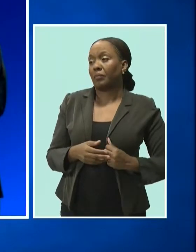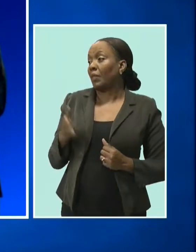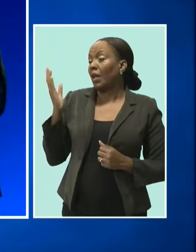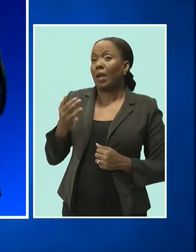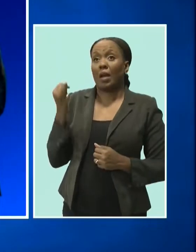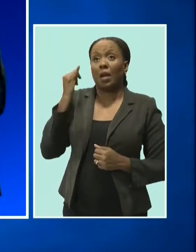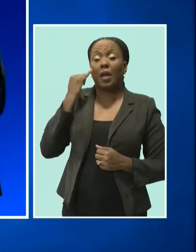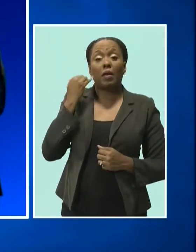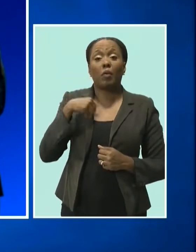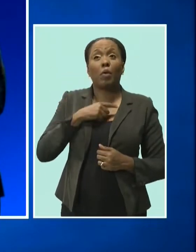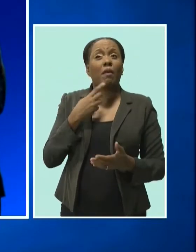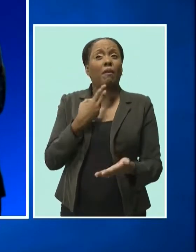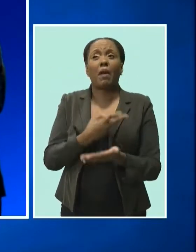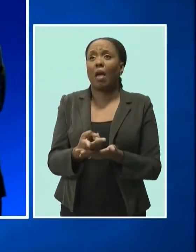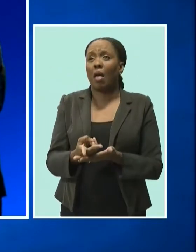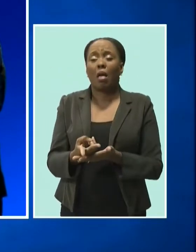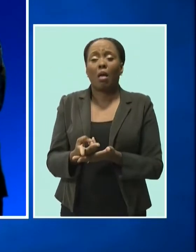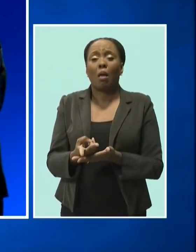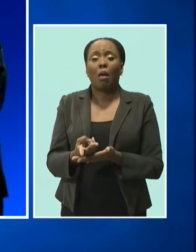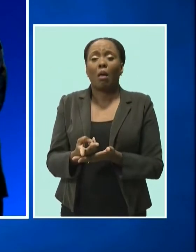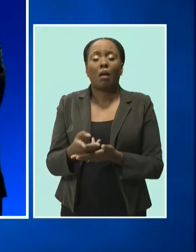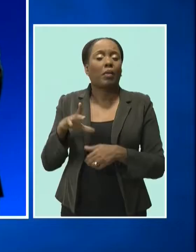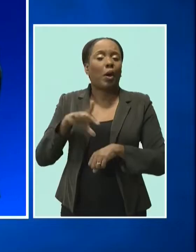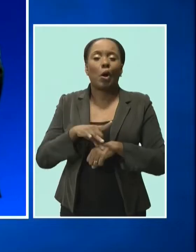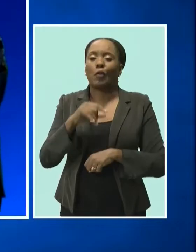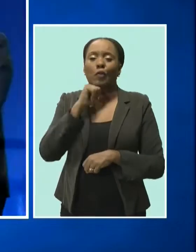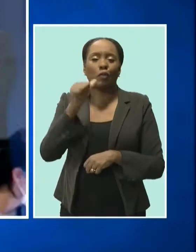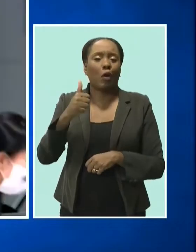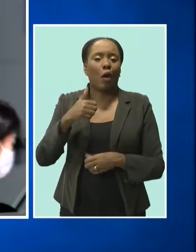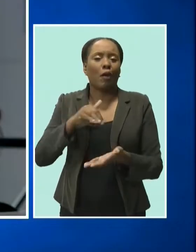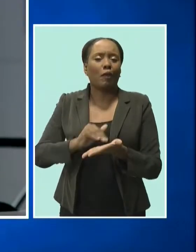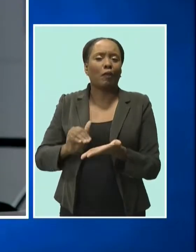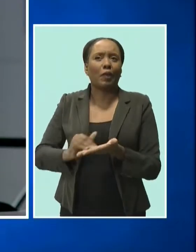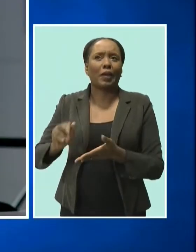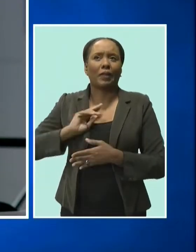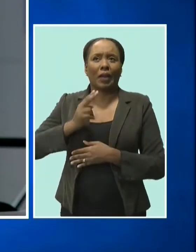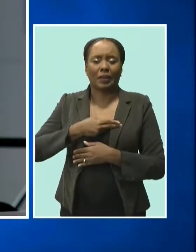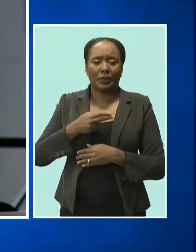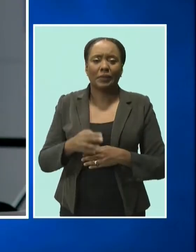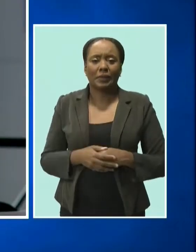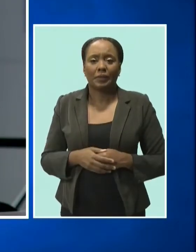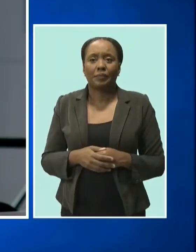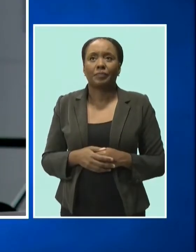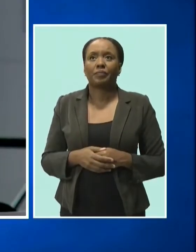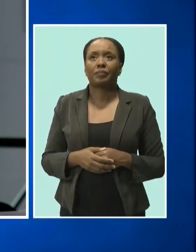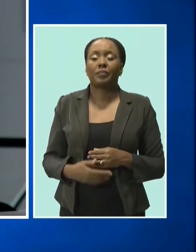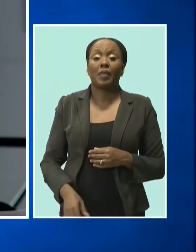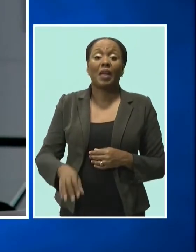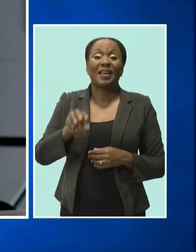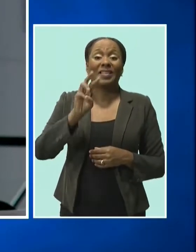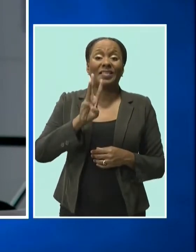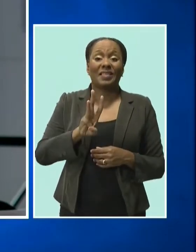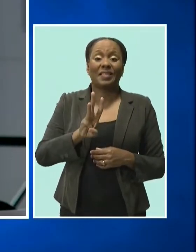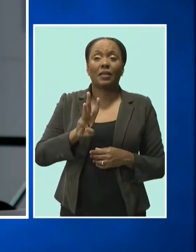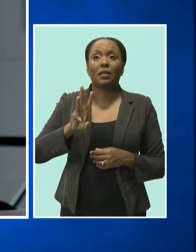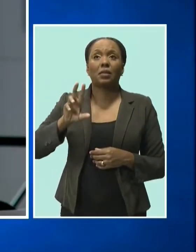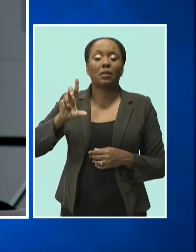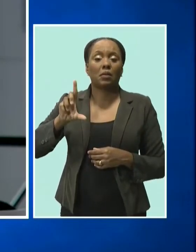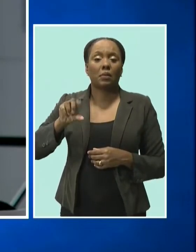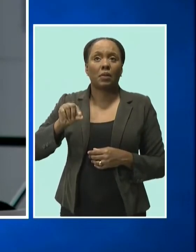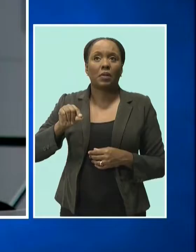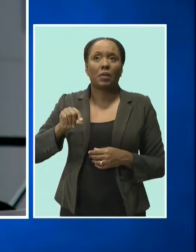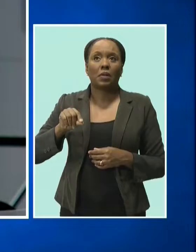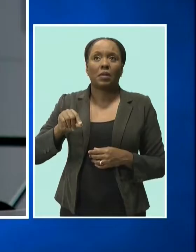But there is skepticism of promises versus action. Six G20 countries, including the U.S.,